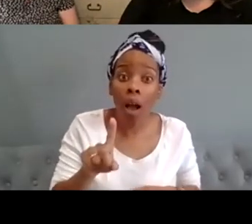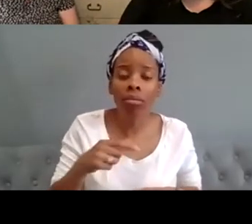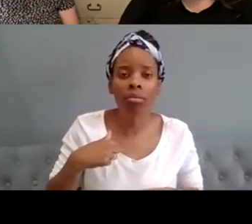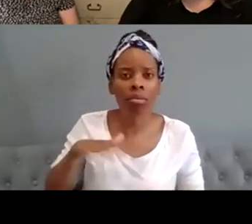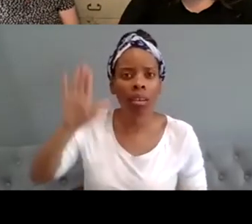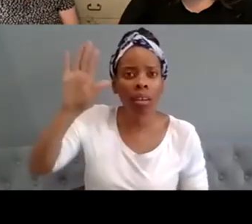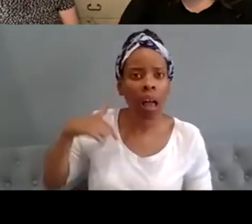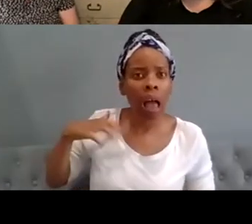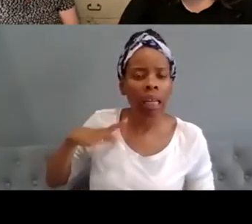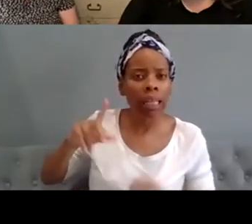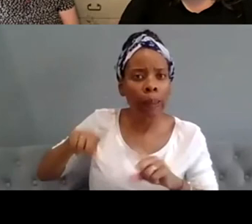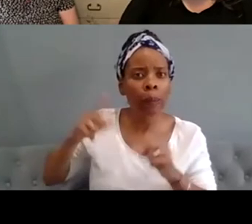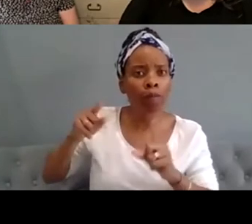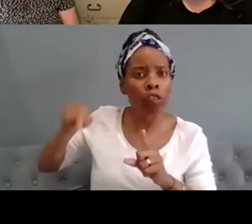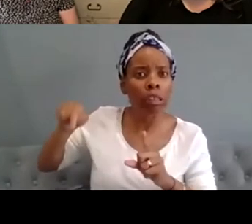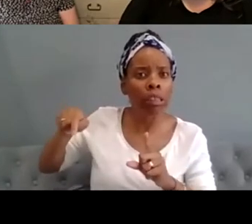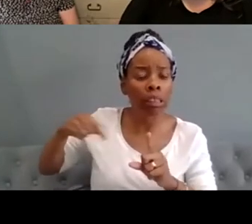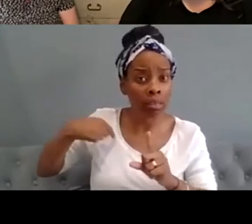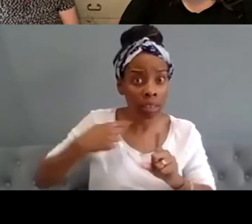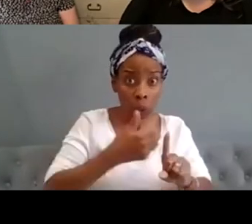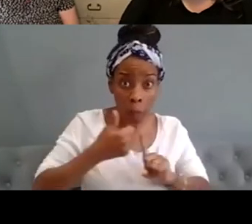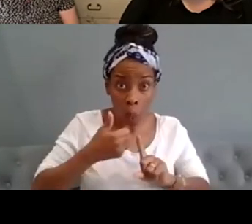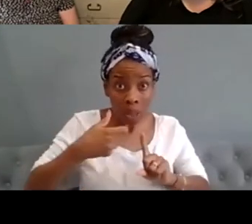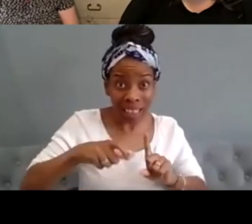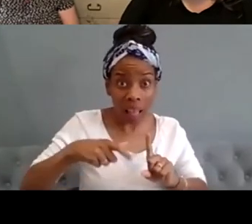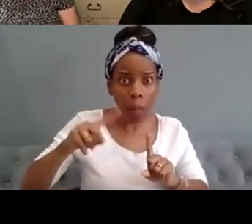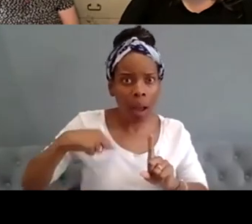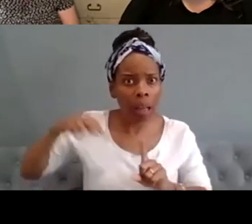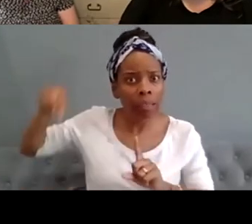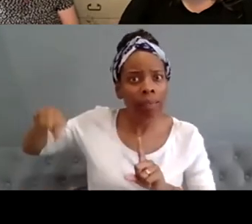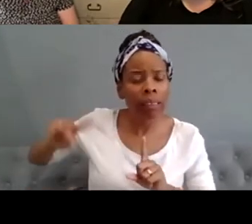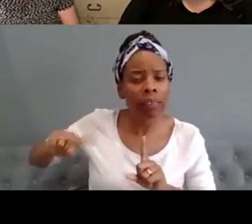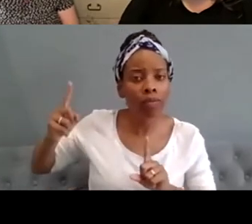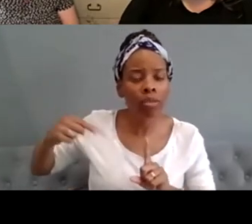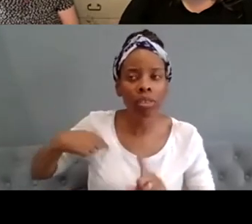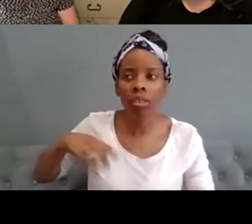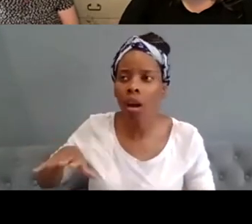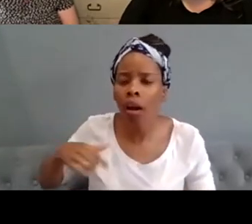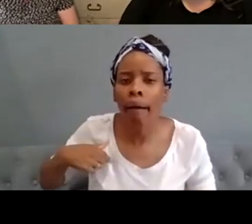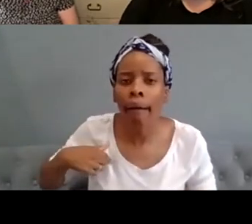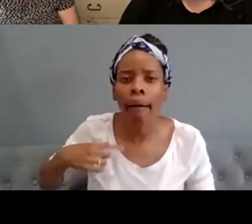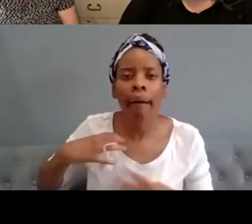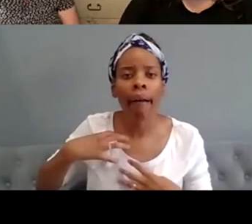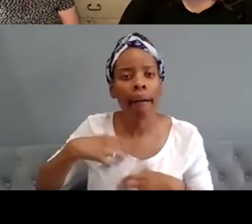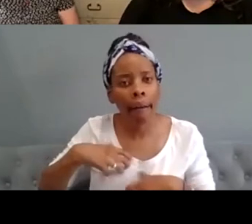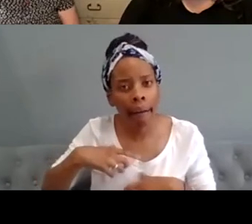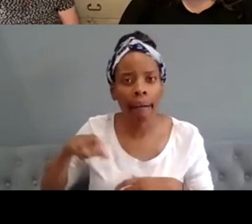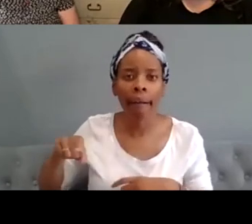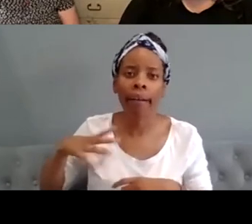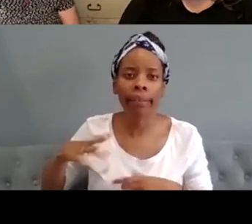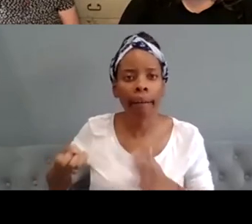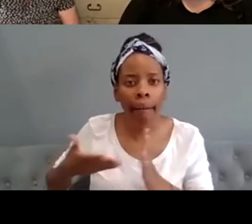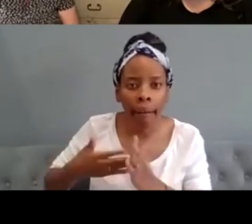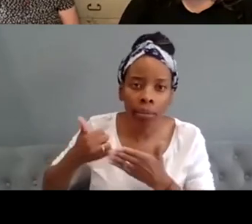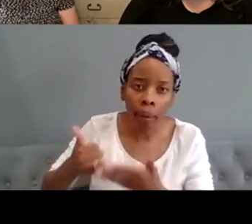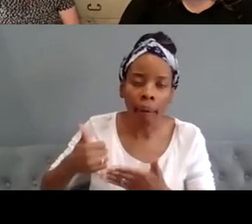outside of that norm it starts to be seen as an accommodation or that person needs a lot of support you